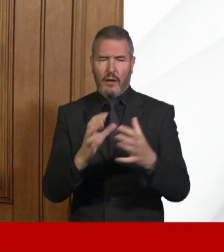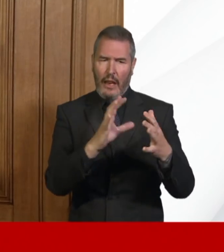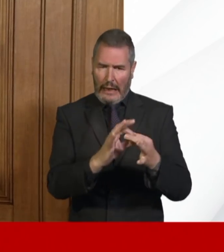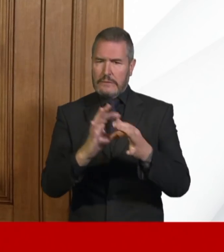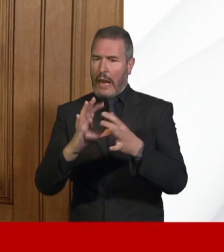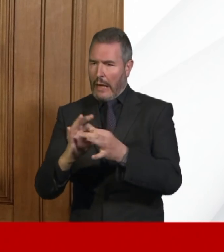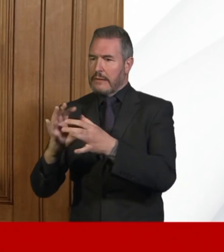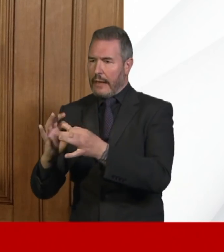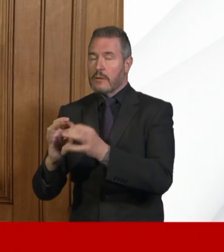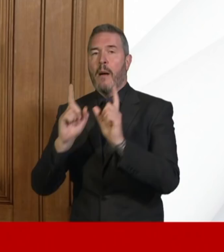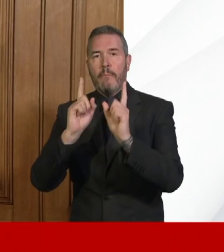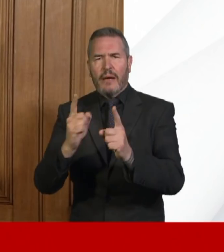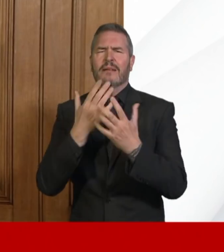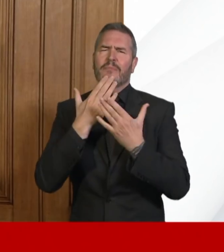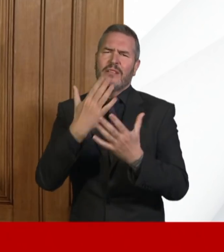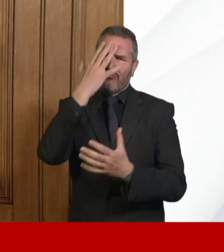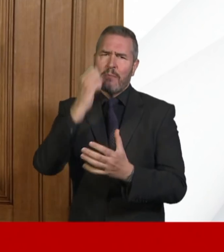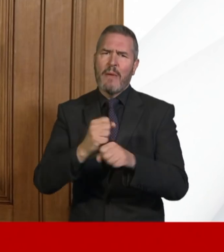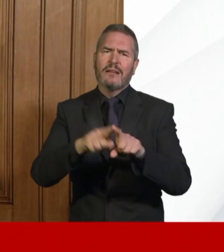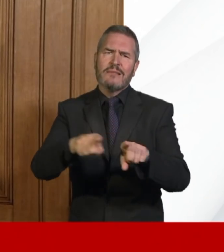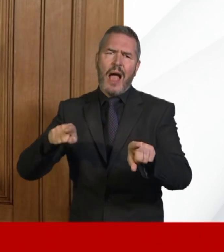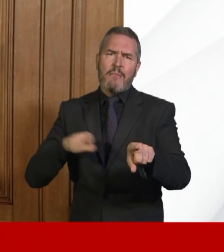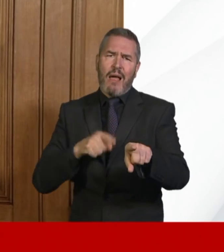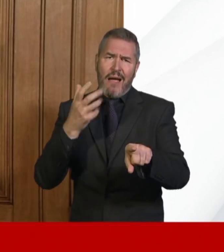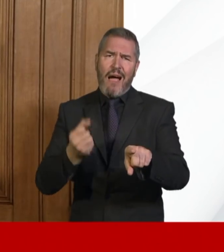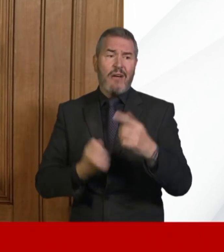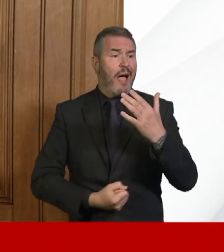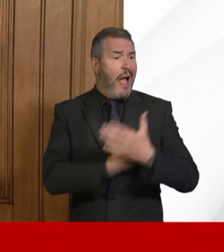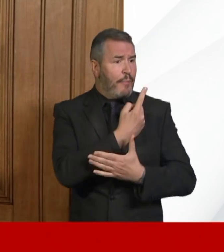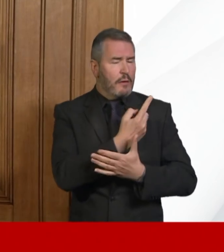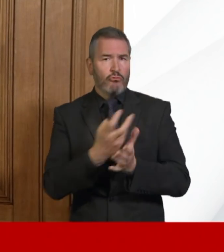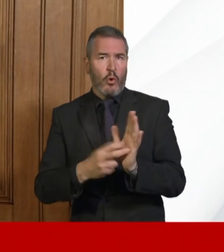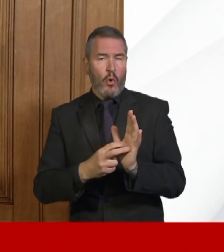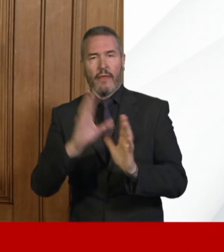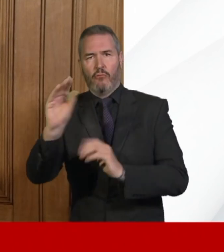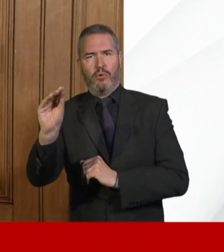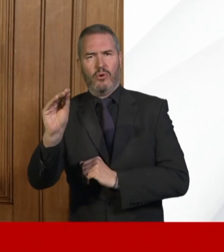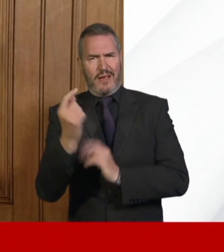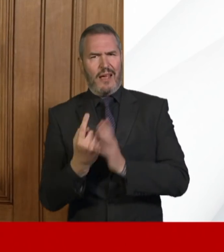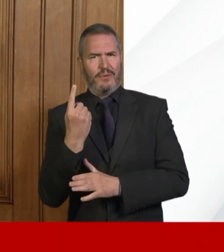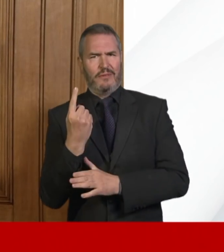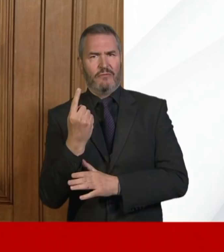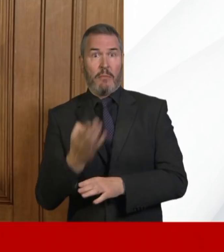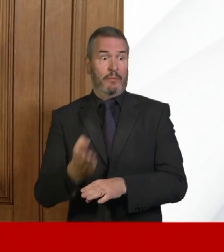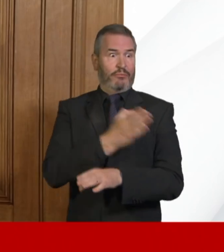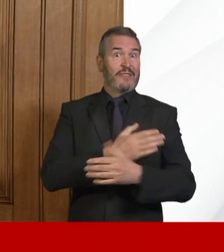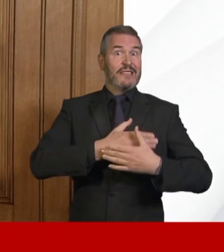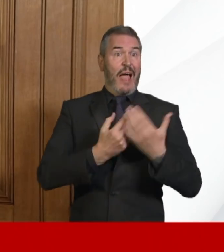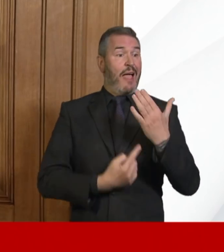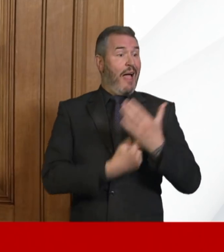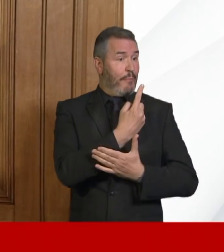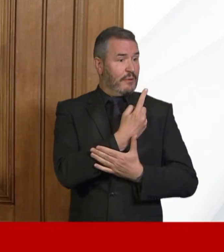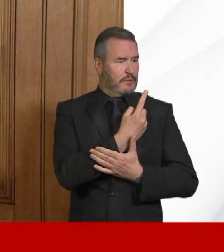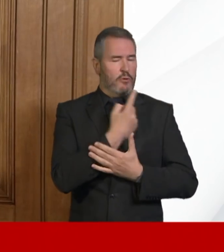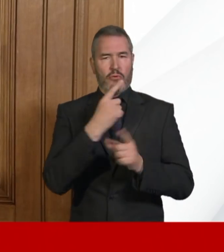there is a time lag. And for the reporting yesterday, it will have been the deaths reported the previous day. So it is